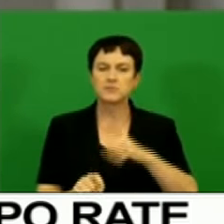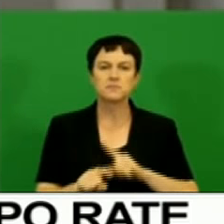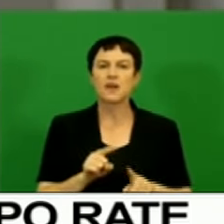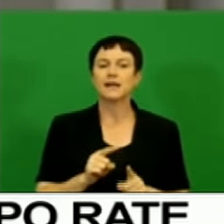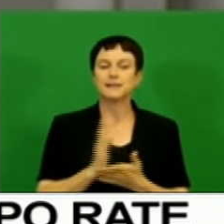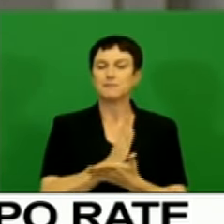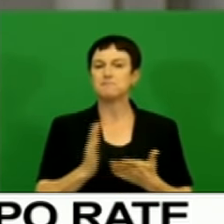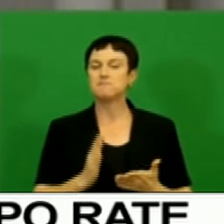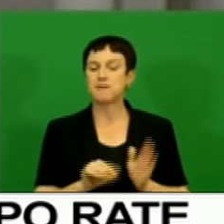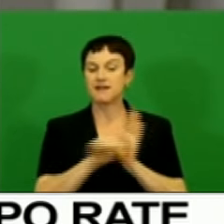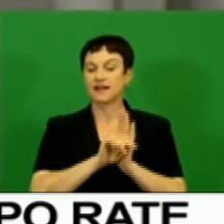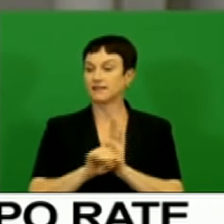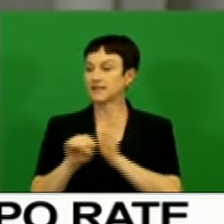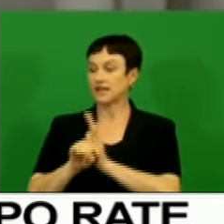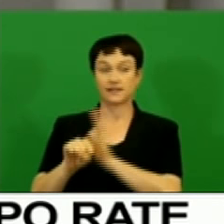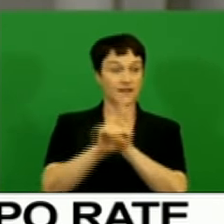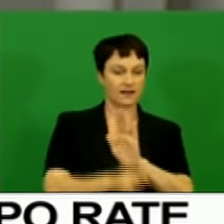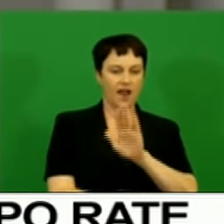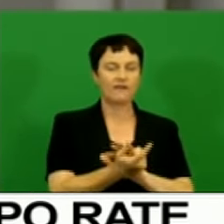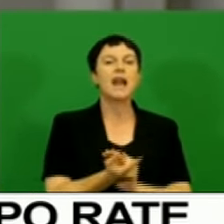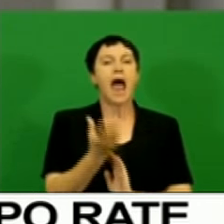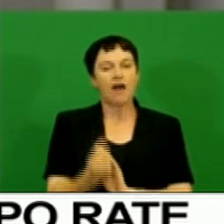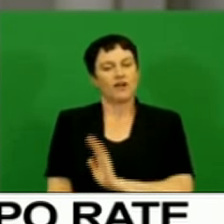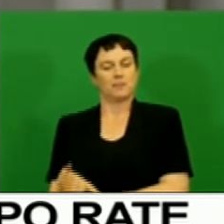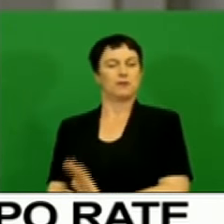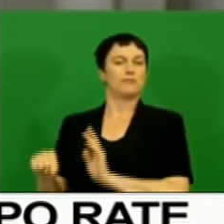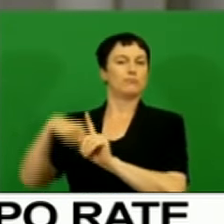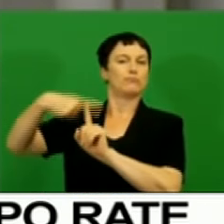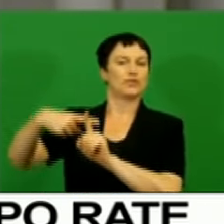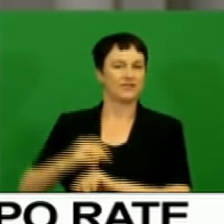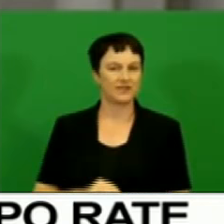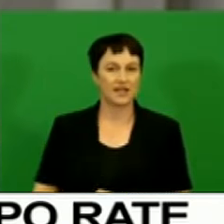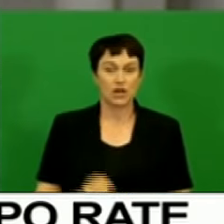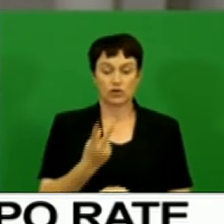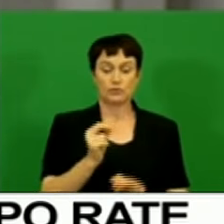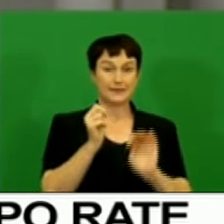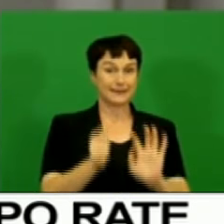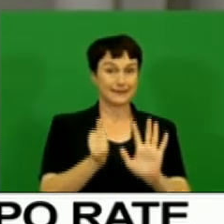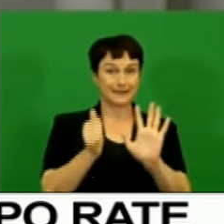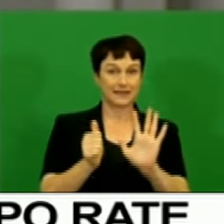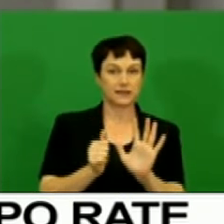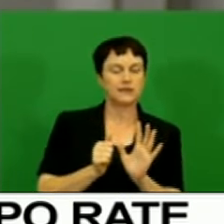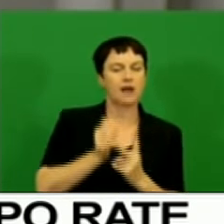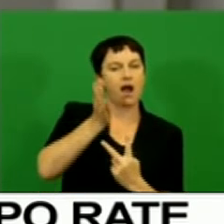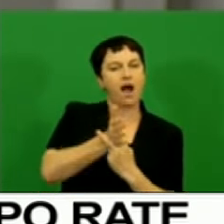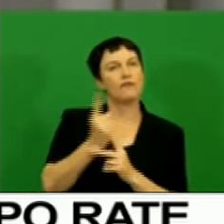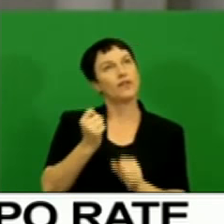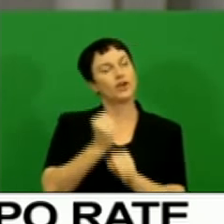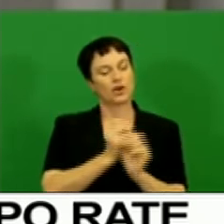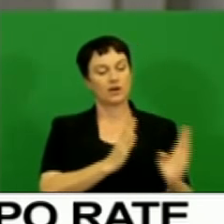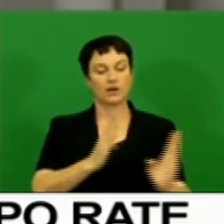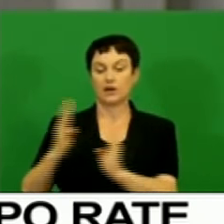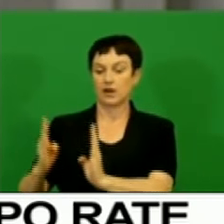impacts of these developments. Despite a turbulent second half of 2016, both domestically and globally,